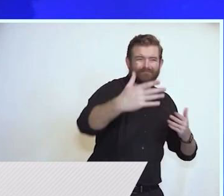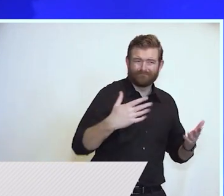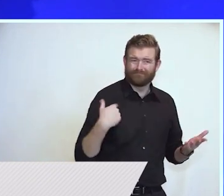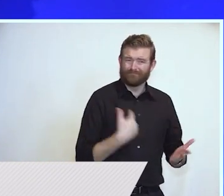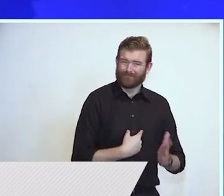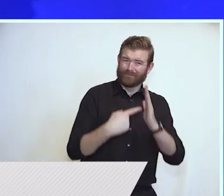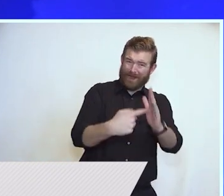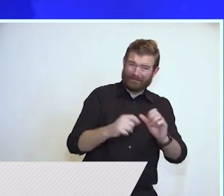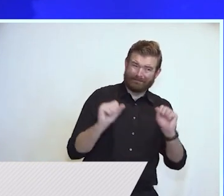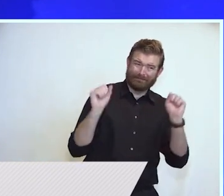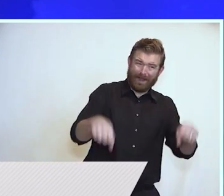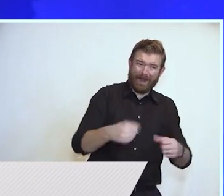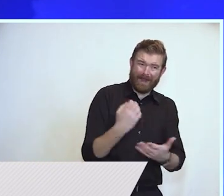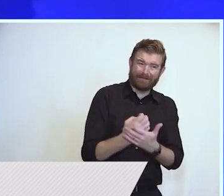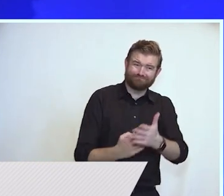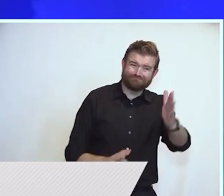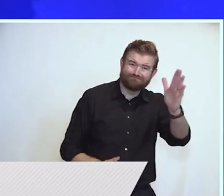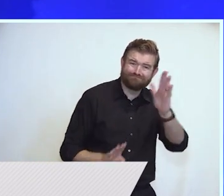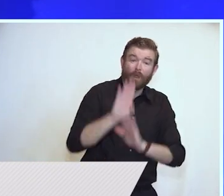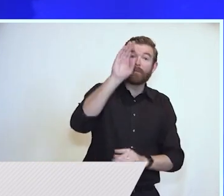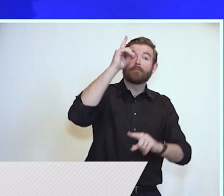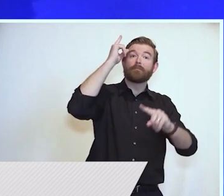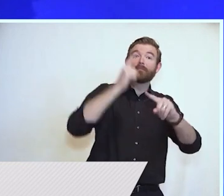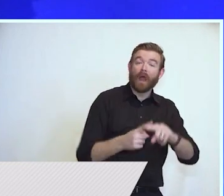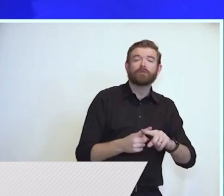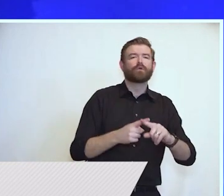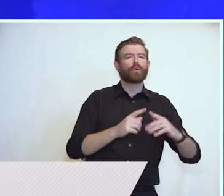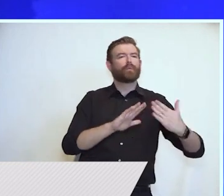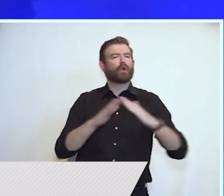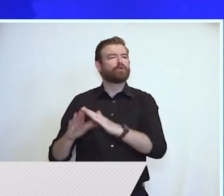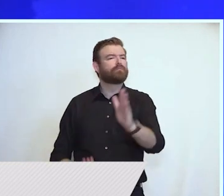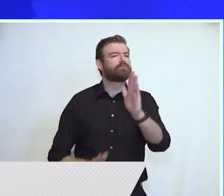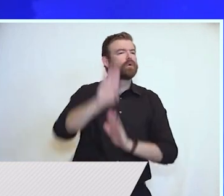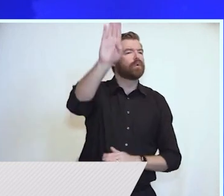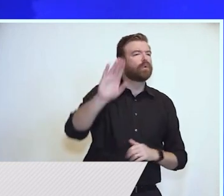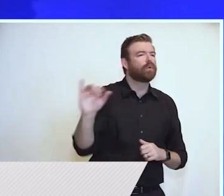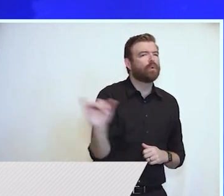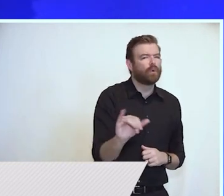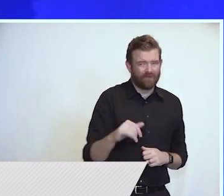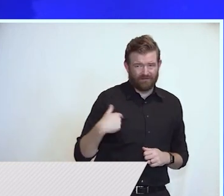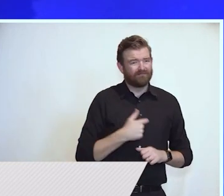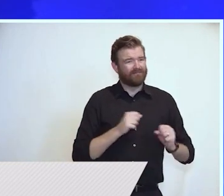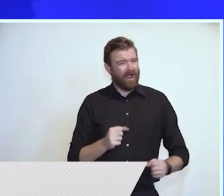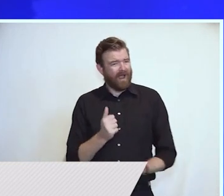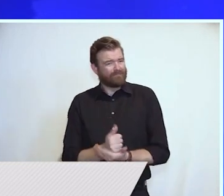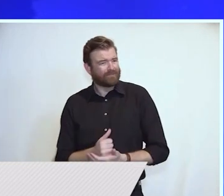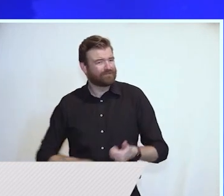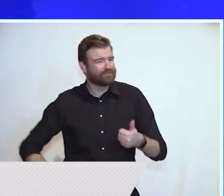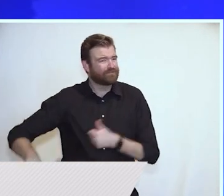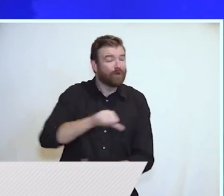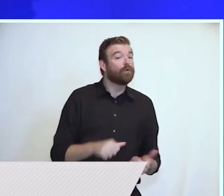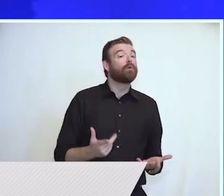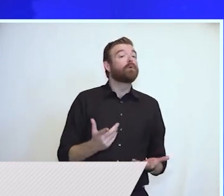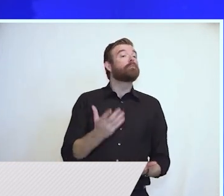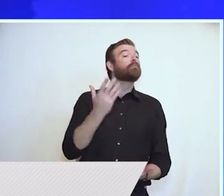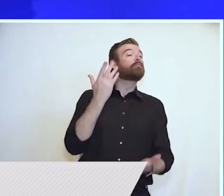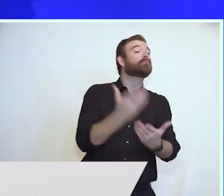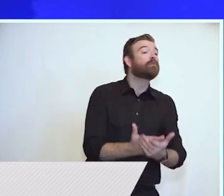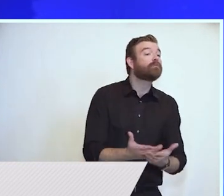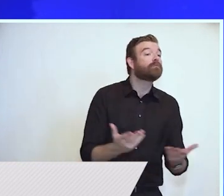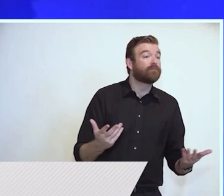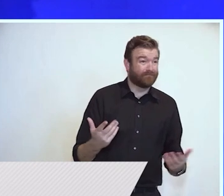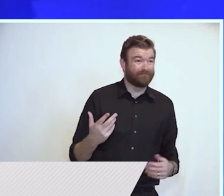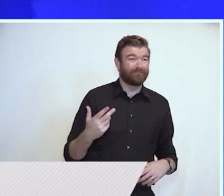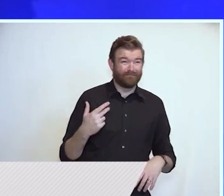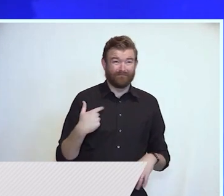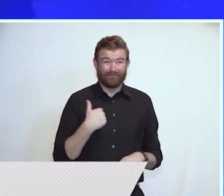at the same time. In fact, one helps the other. The proof? Well, as I've mentioned, we've jumped 43